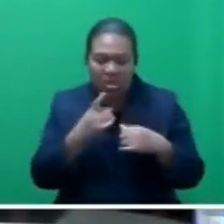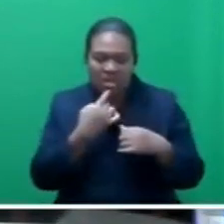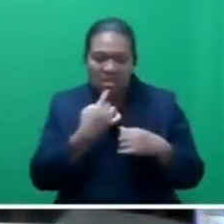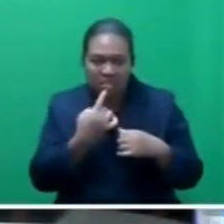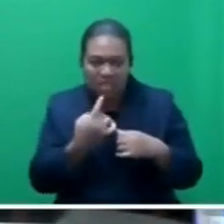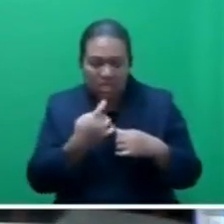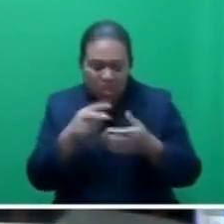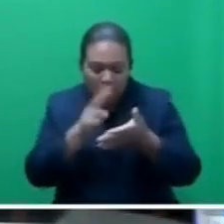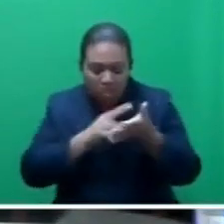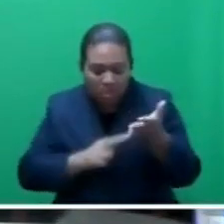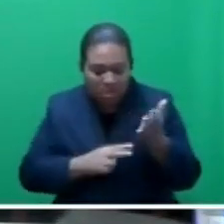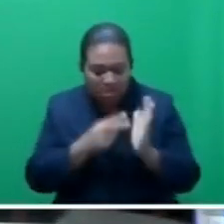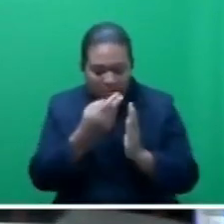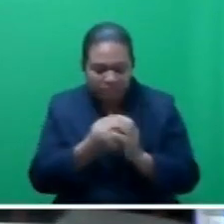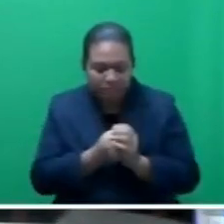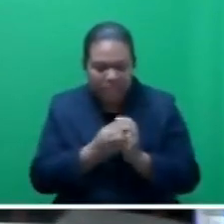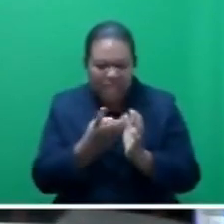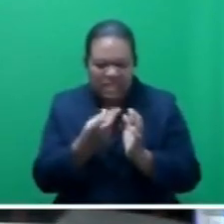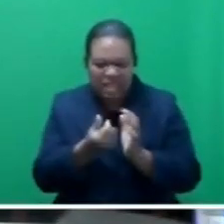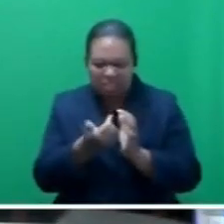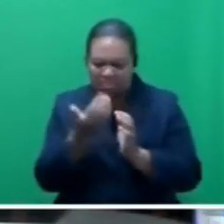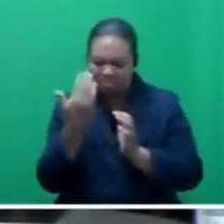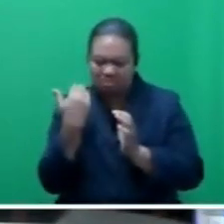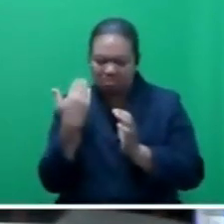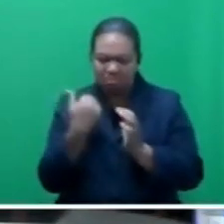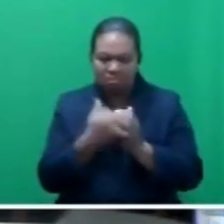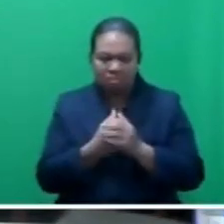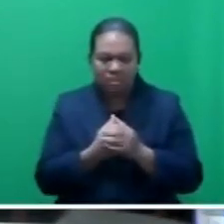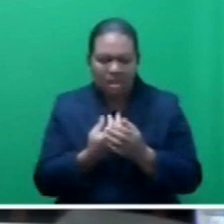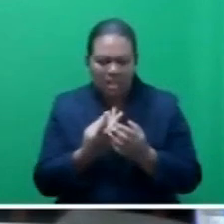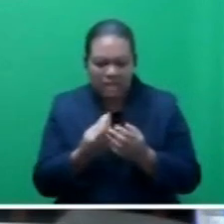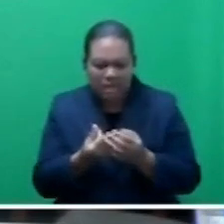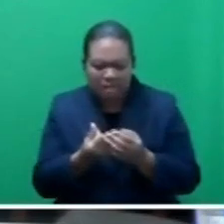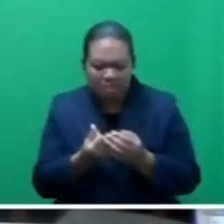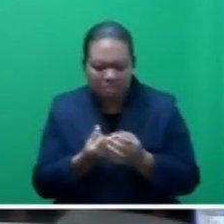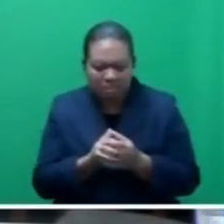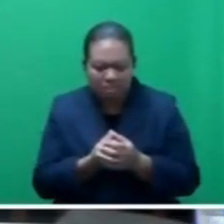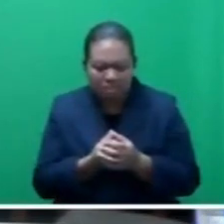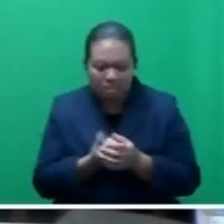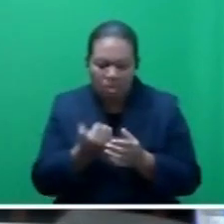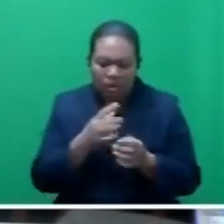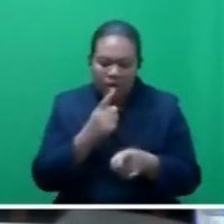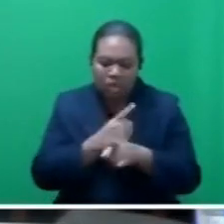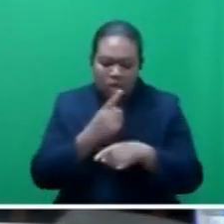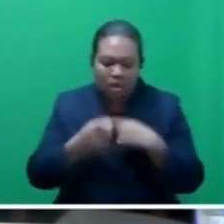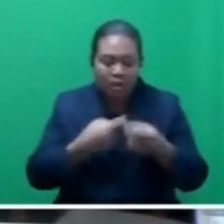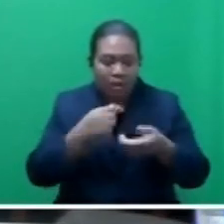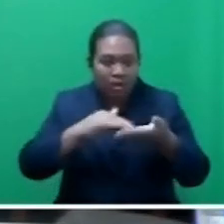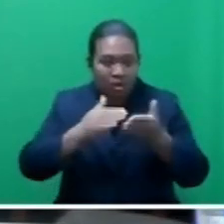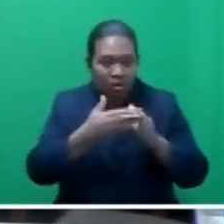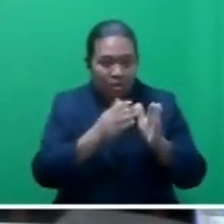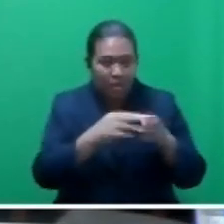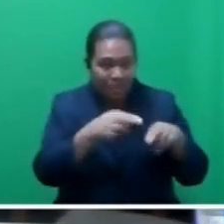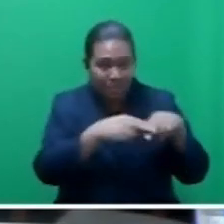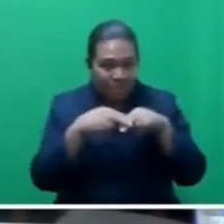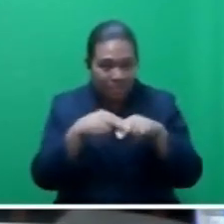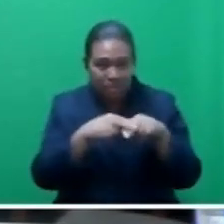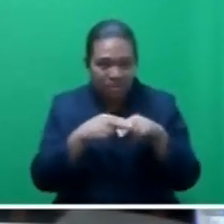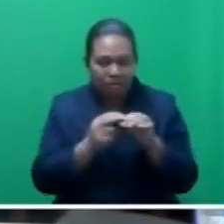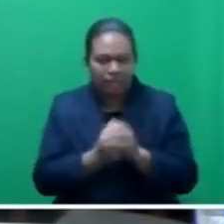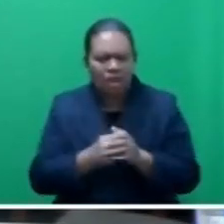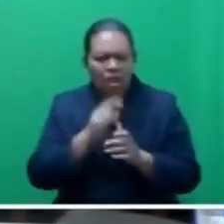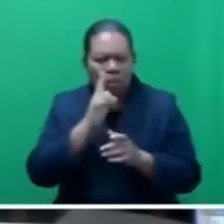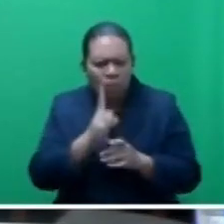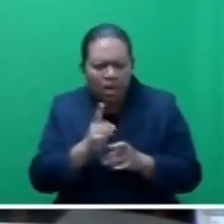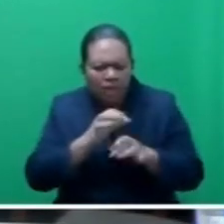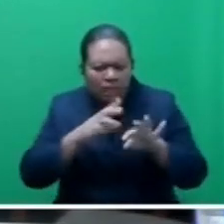addresses I have made to various communities around PG. One of the aspects